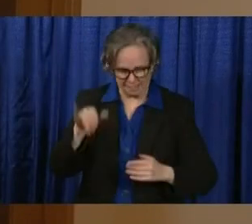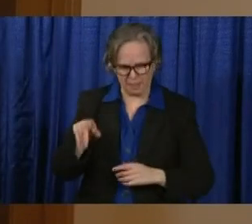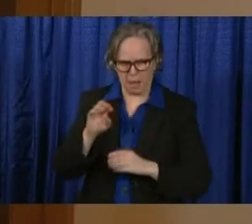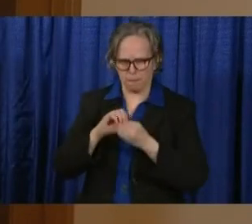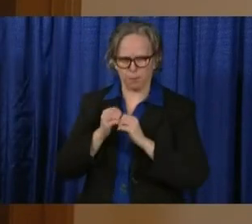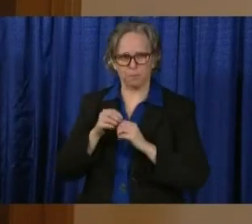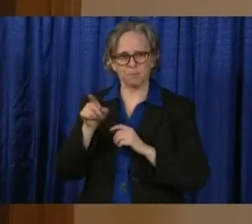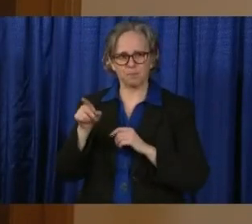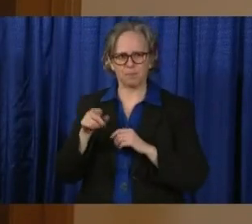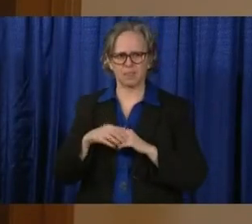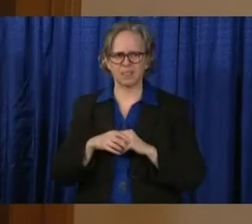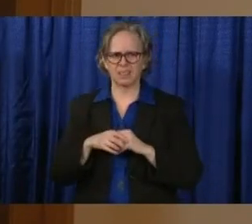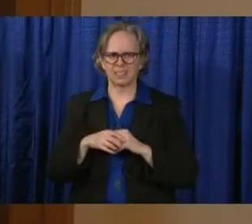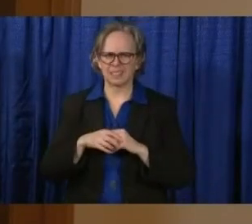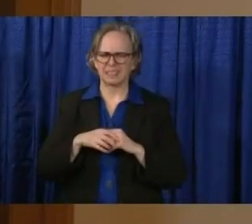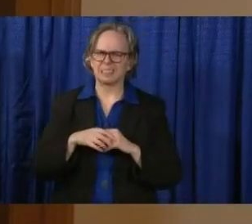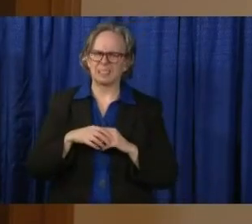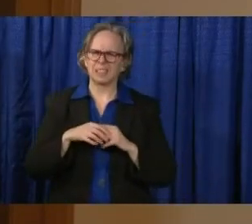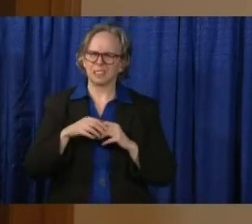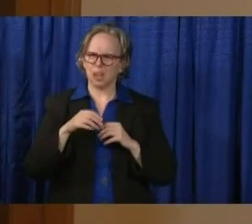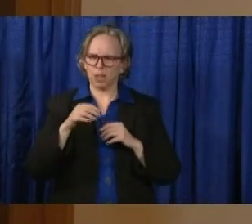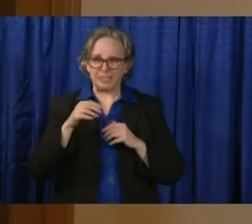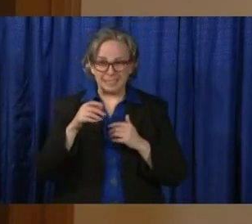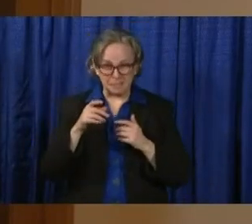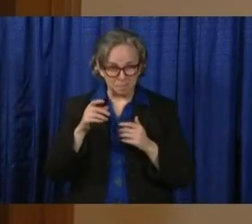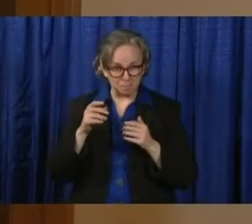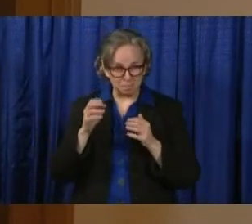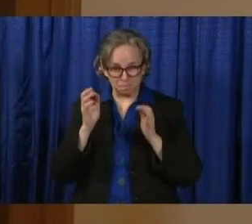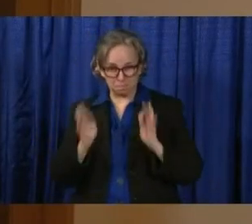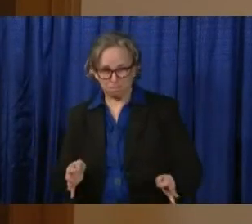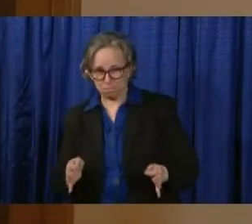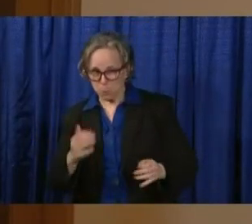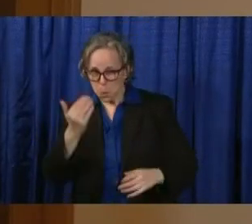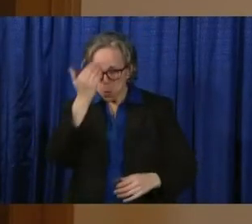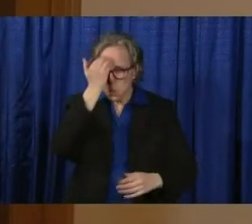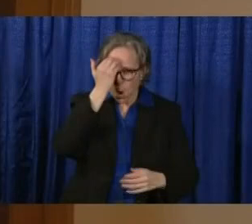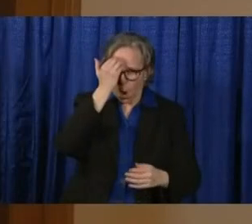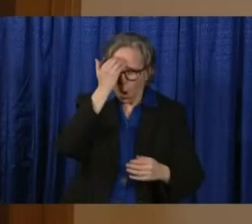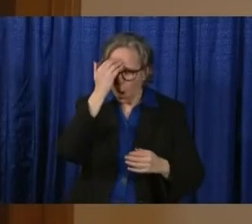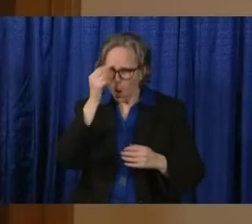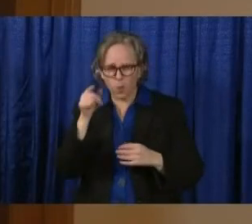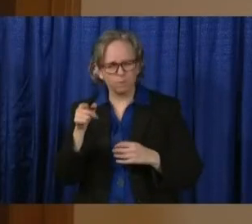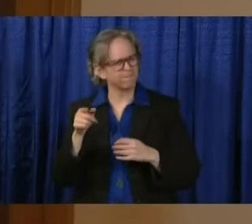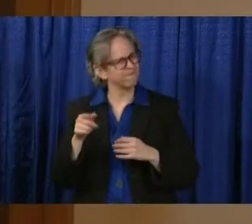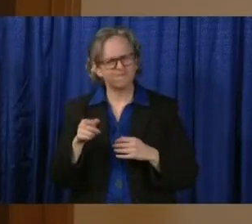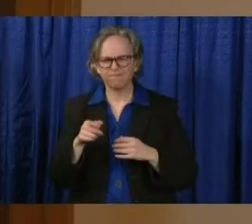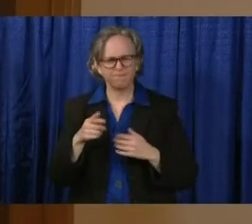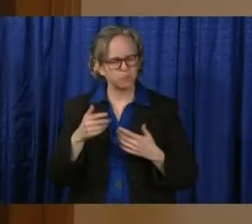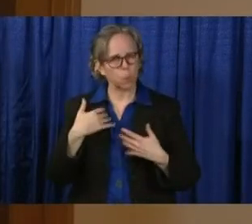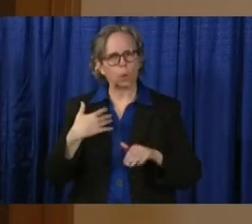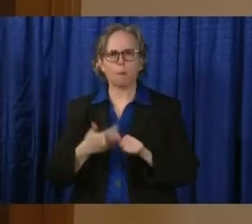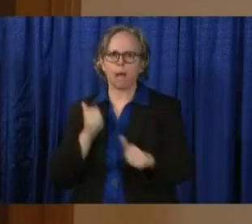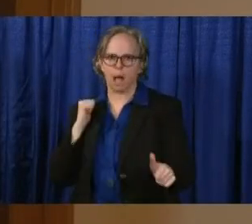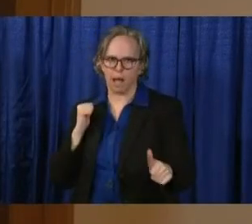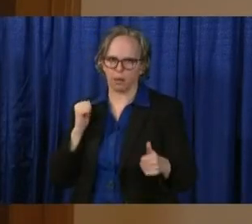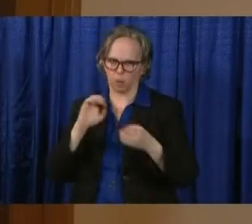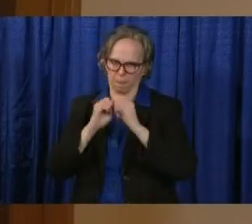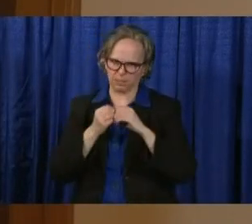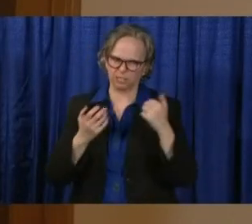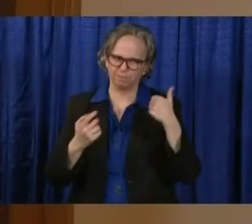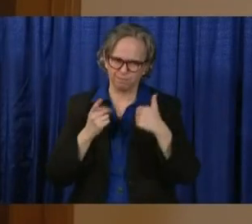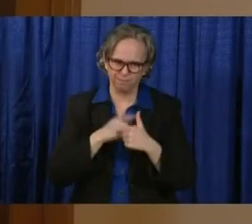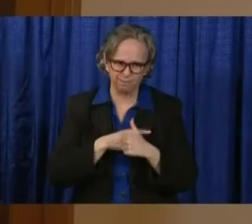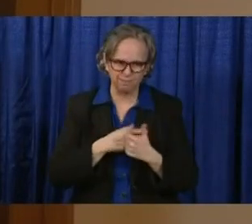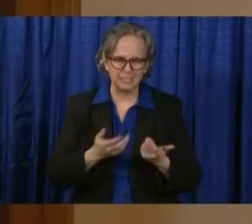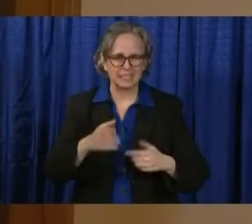difficult to tell much from this death data. We know the deaths are lagging the cases and the diagnoses by